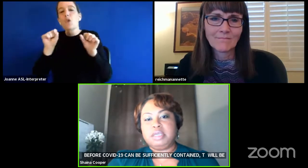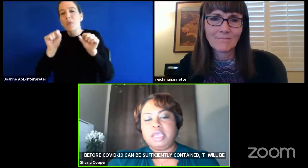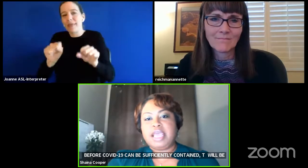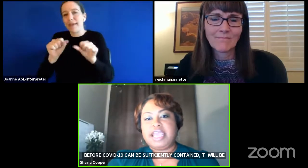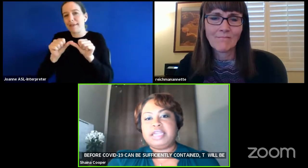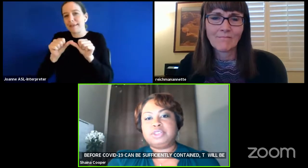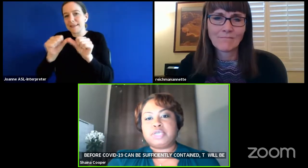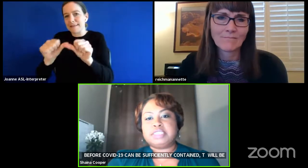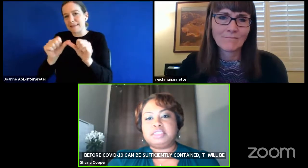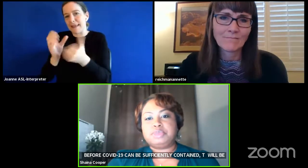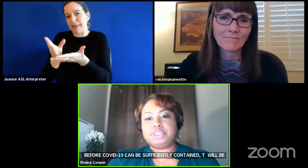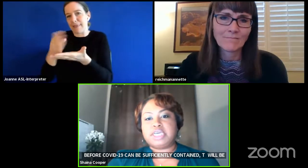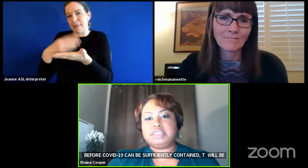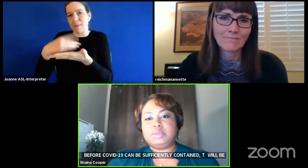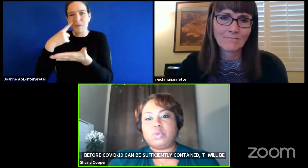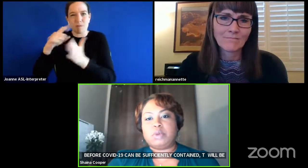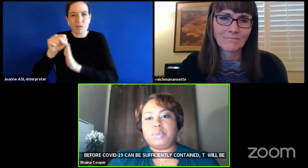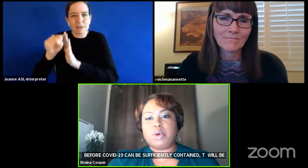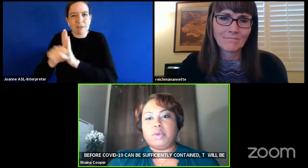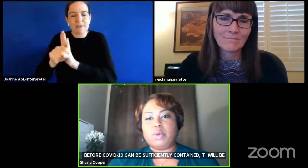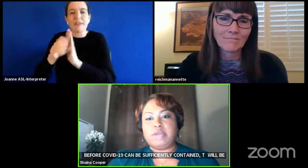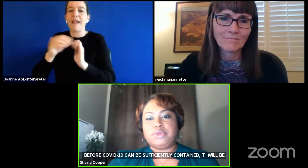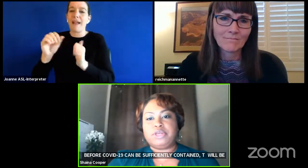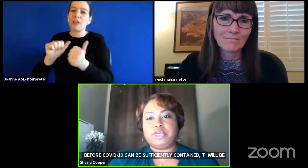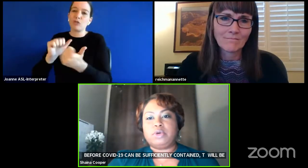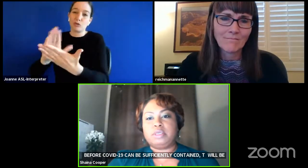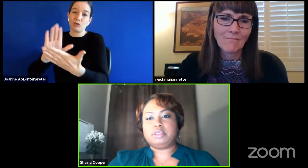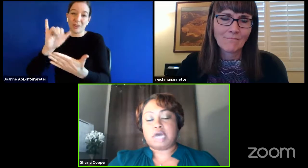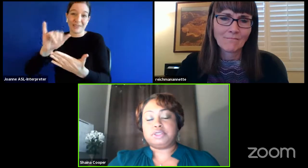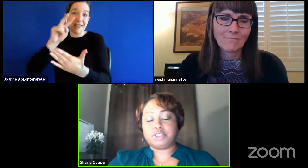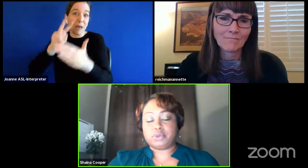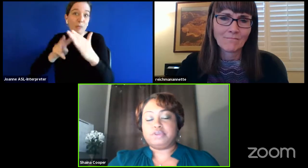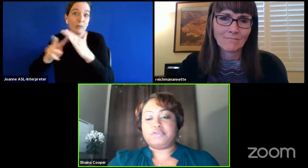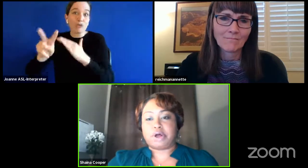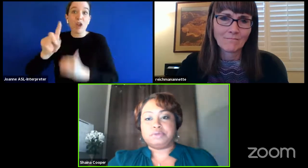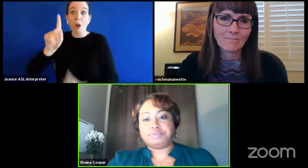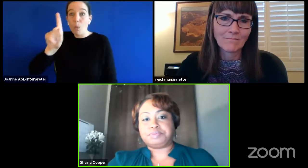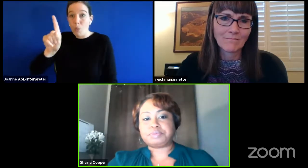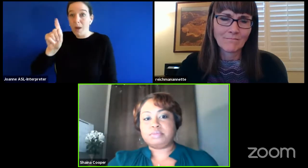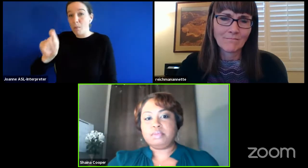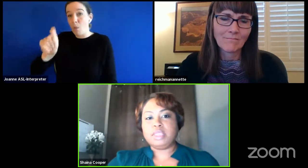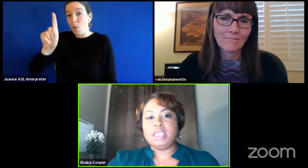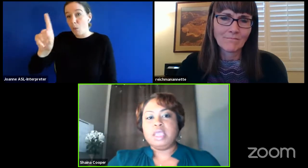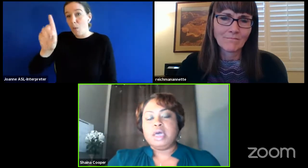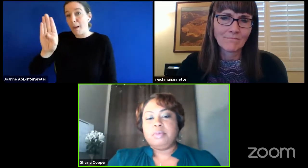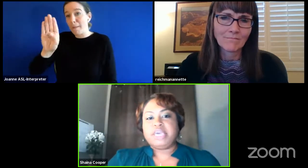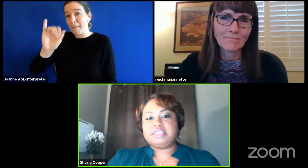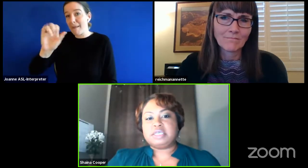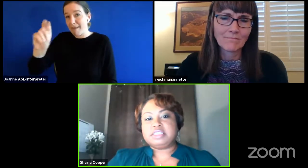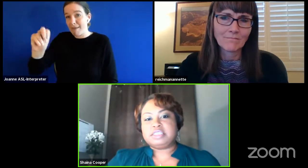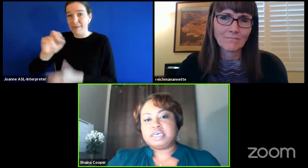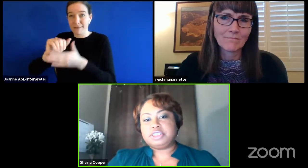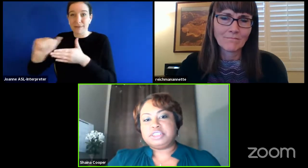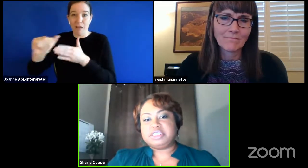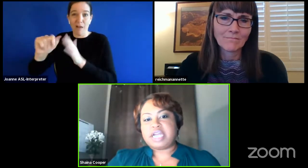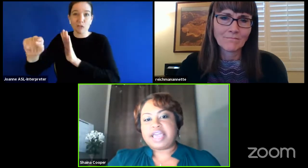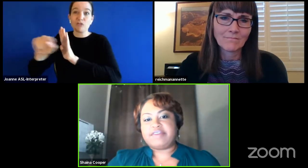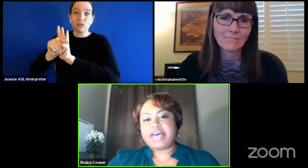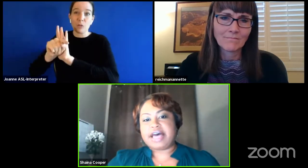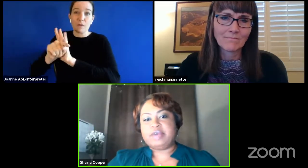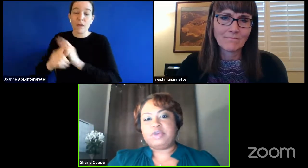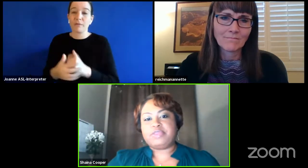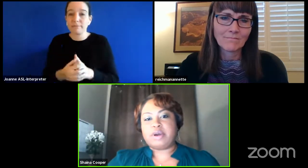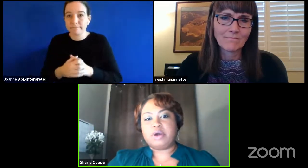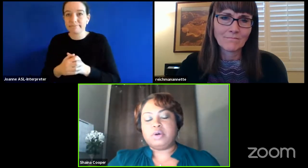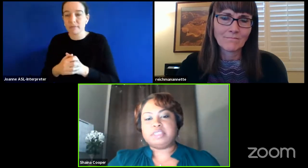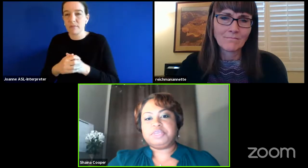budget and address the projected 1.1 billion dollar shortfall based on discussions that